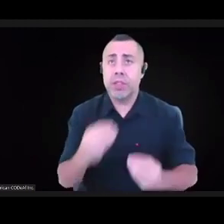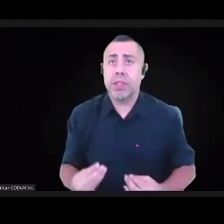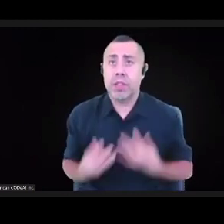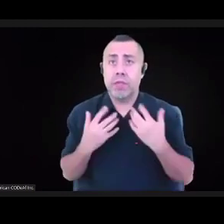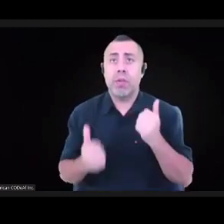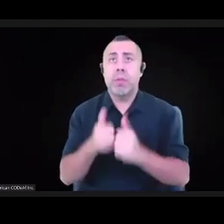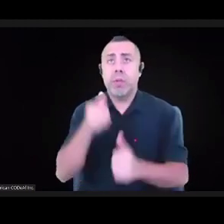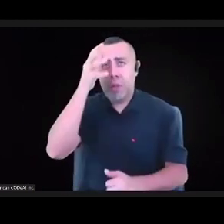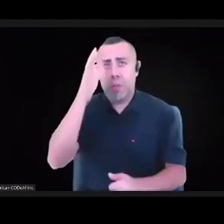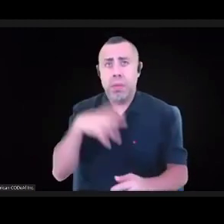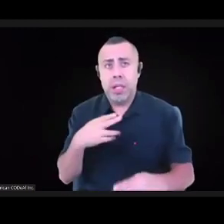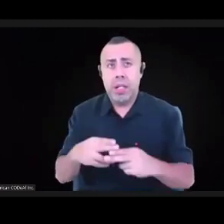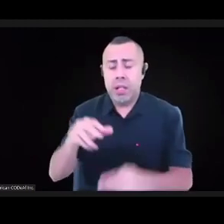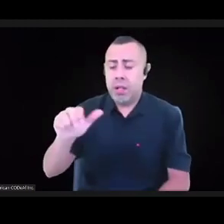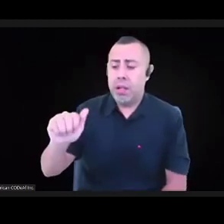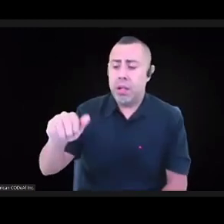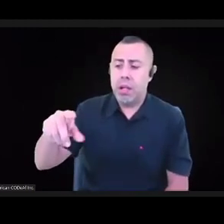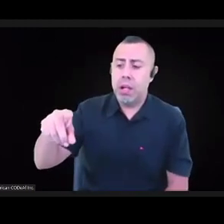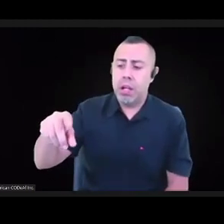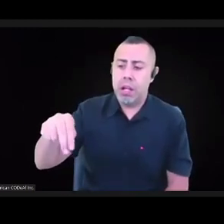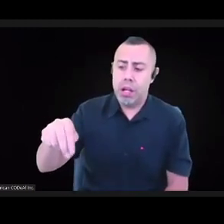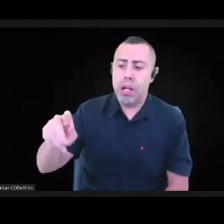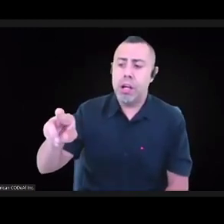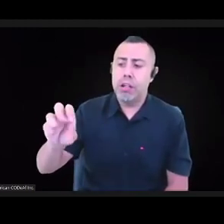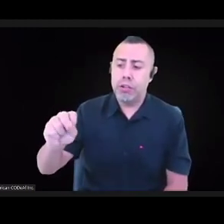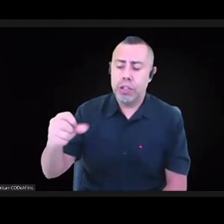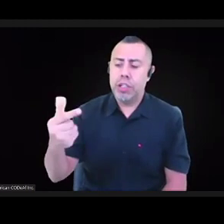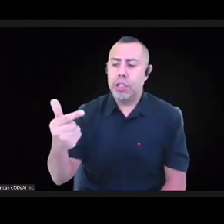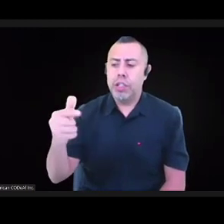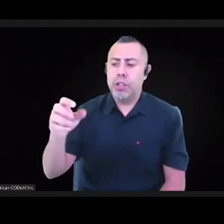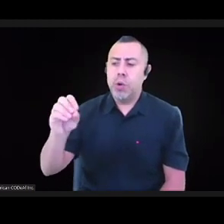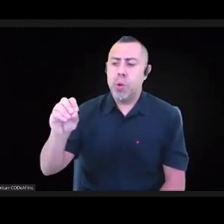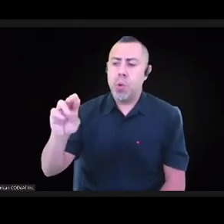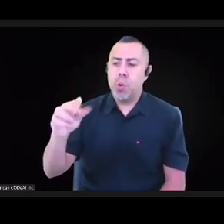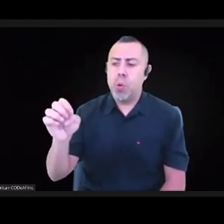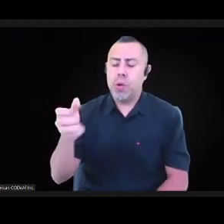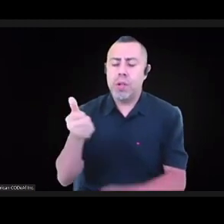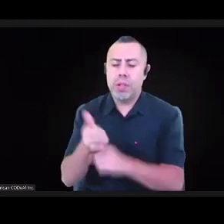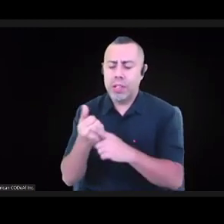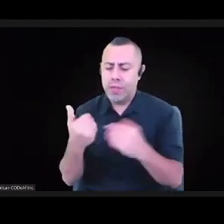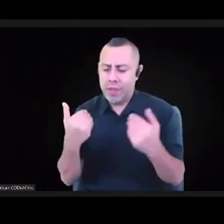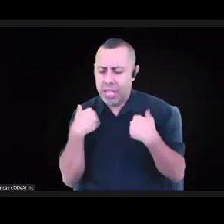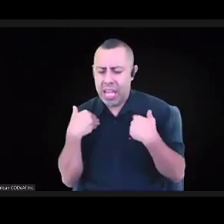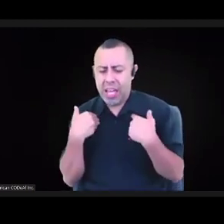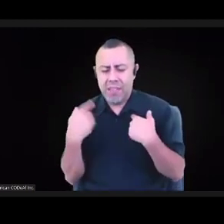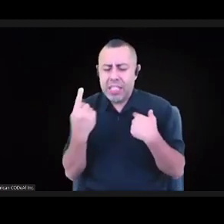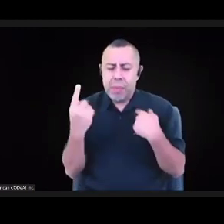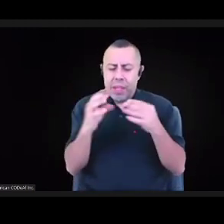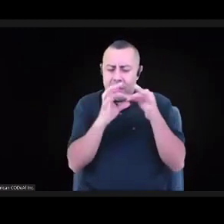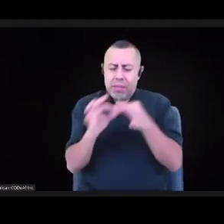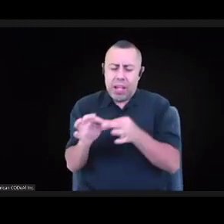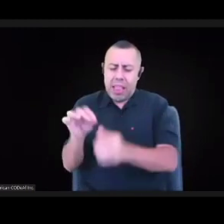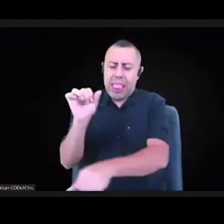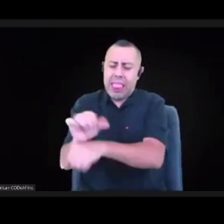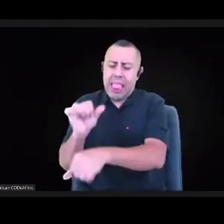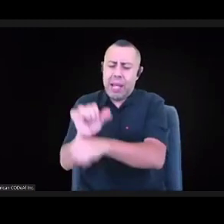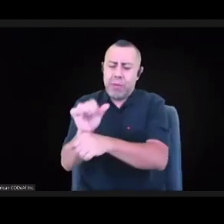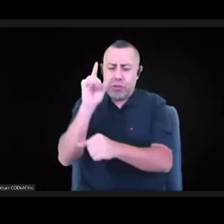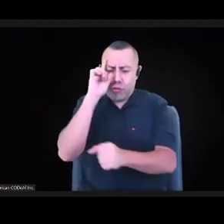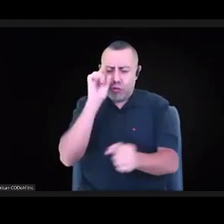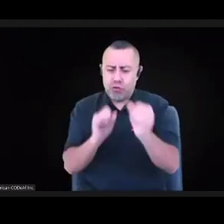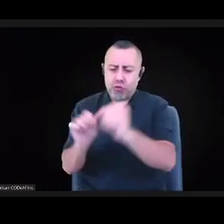around labor strategy, but in curtailing capital and managing it, they've been altered a little bit.